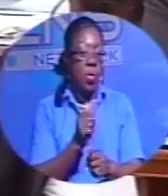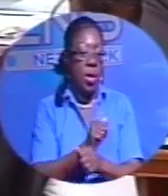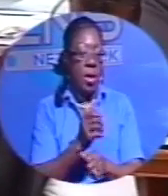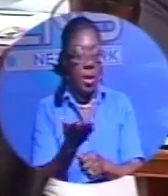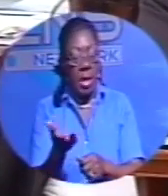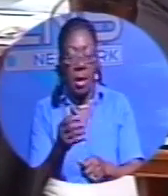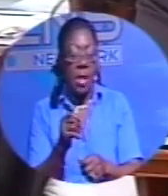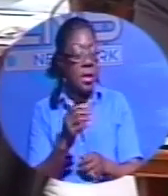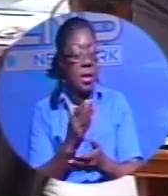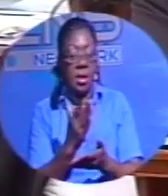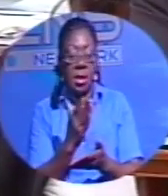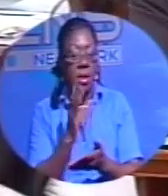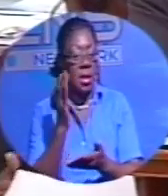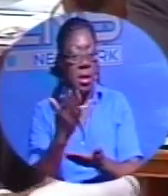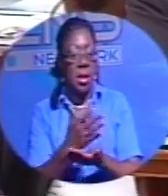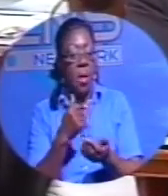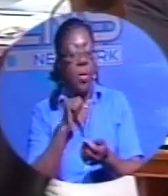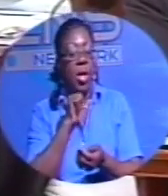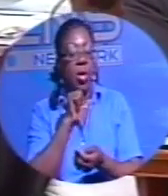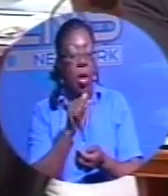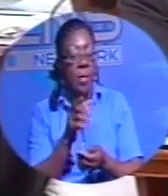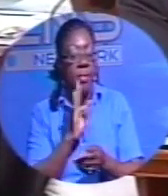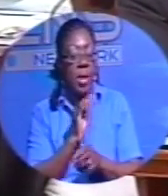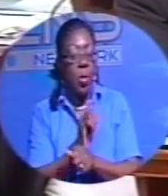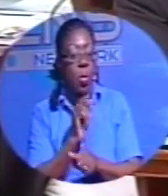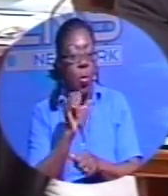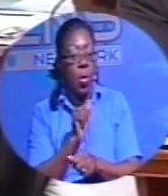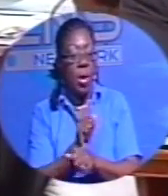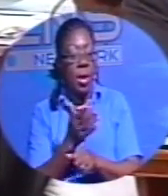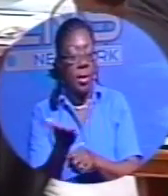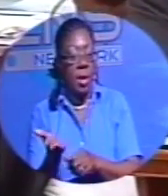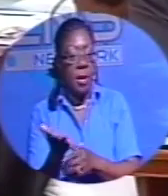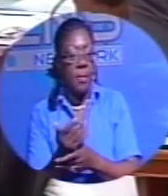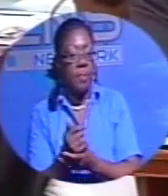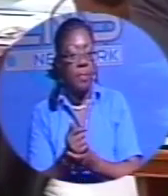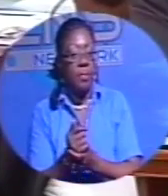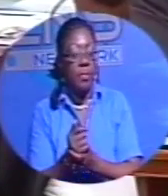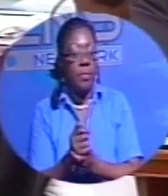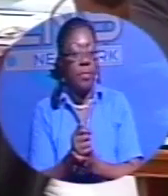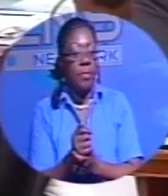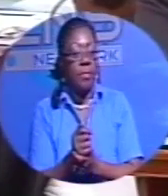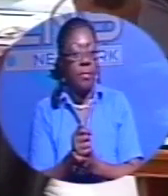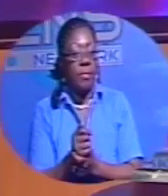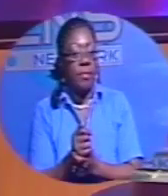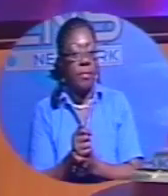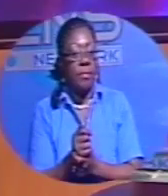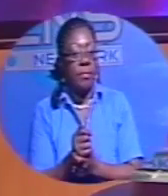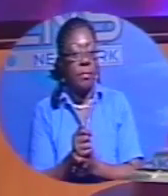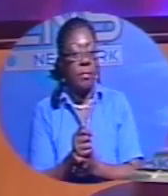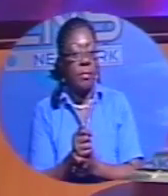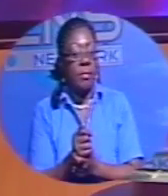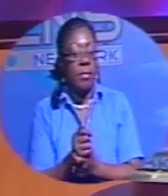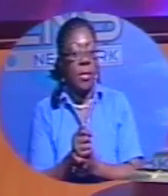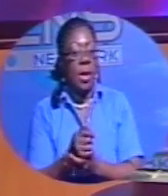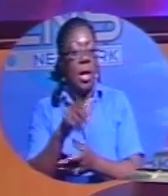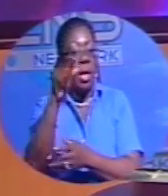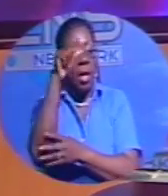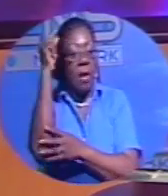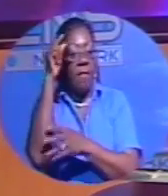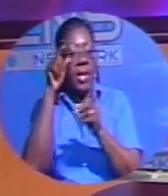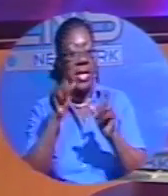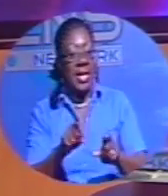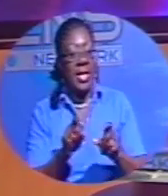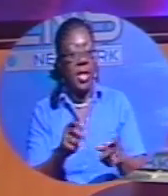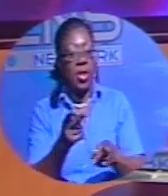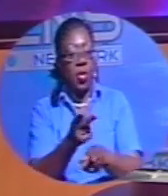New staff will be engaged as necessary to carry out the commission's project. Well, government needs to borrow $7